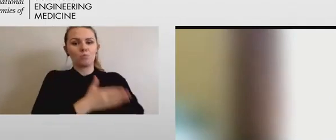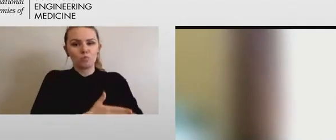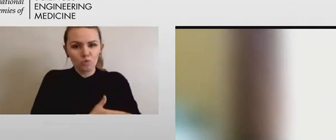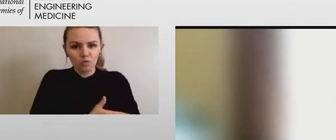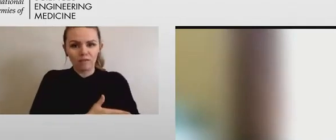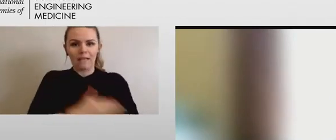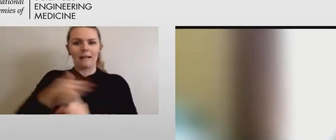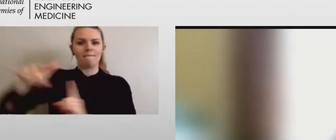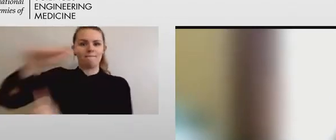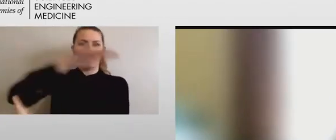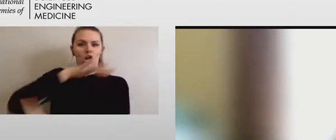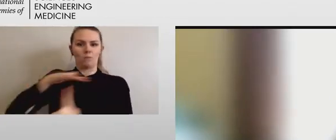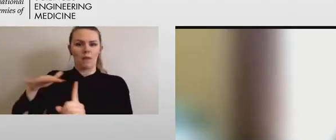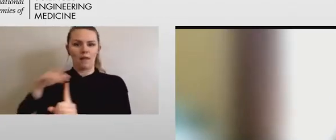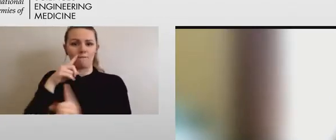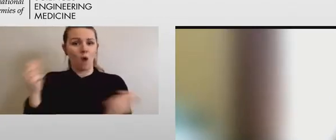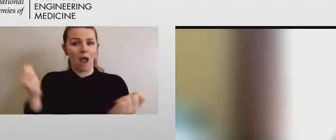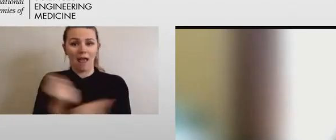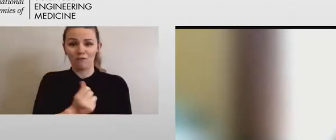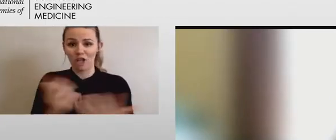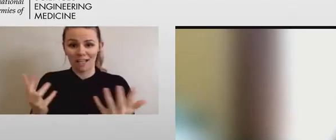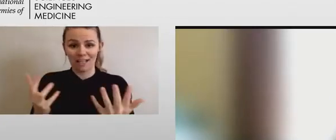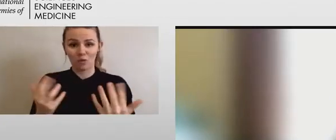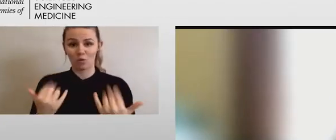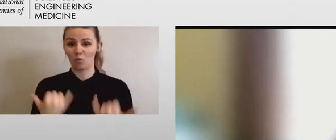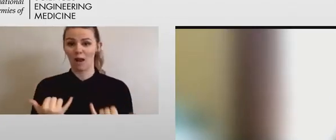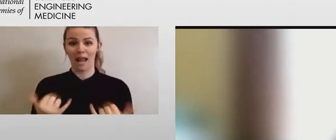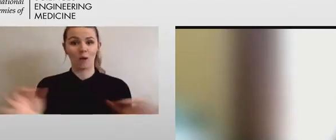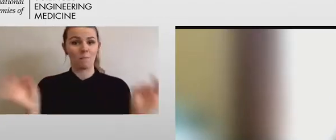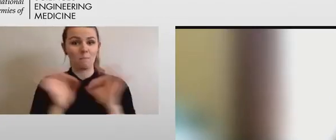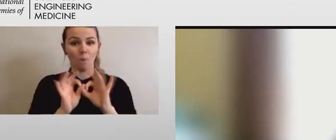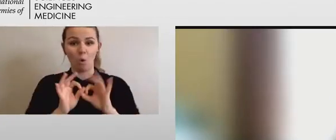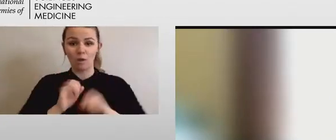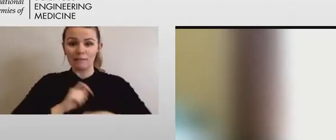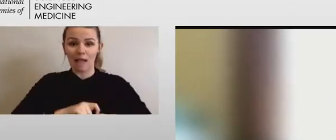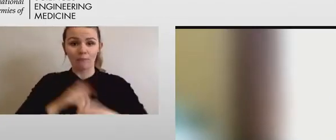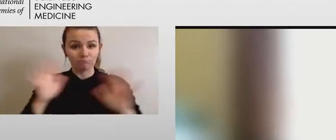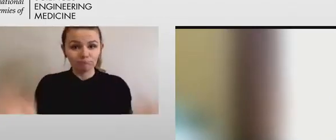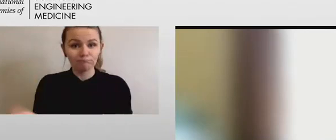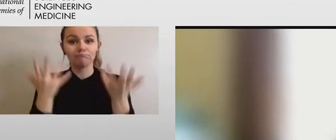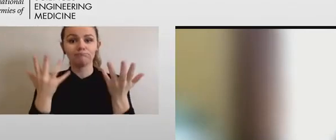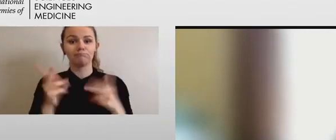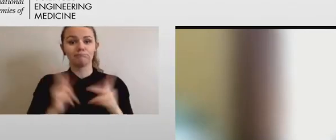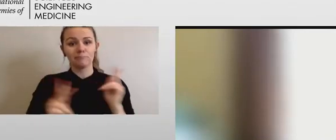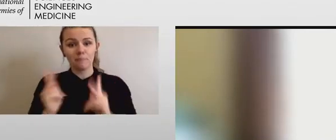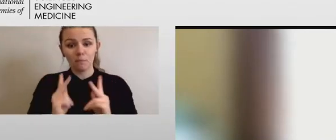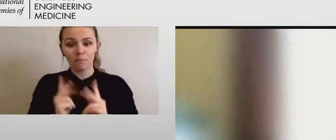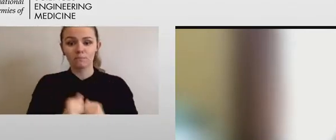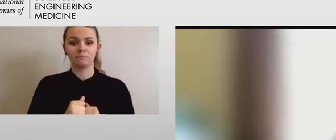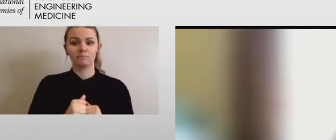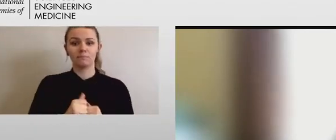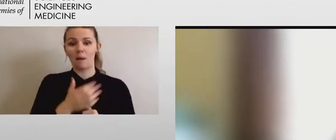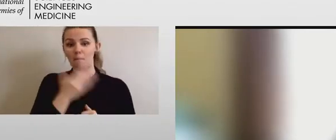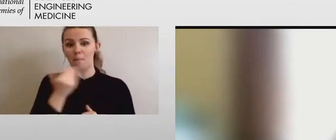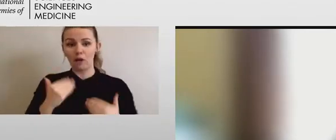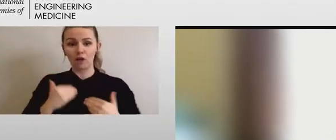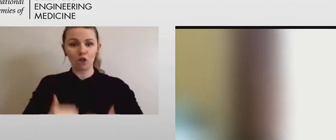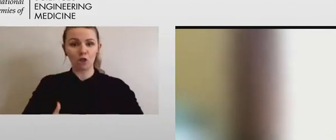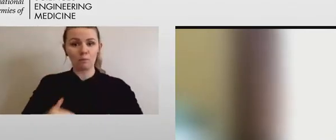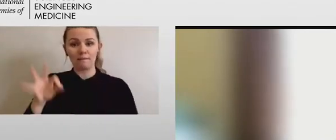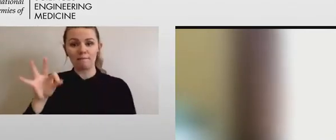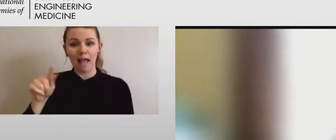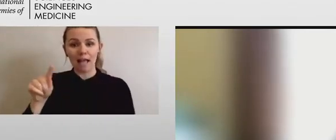tide that lifts all boats, better human factors and lab accessibility, increases efficiency,